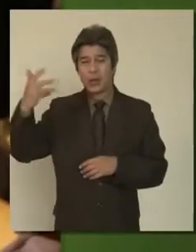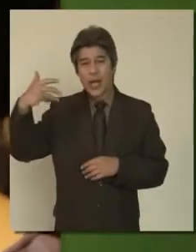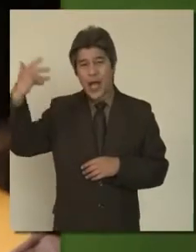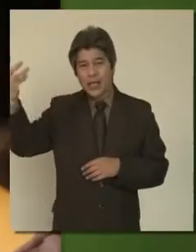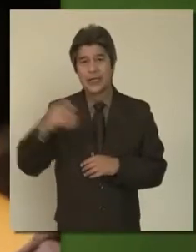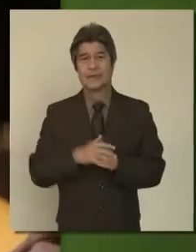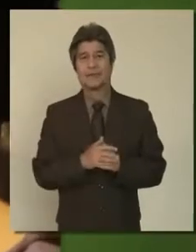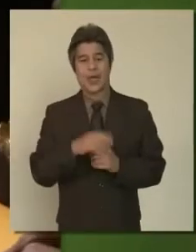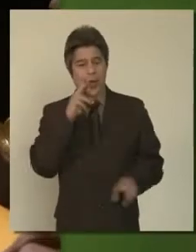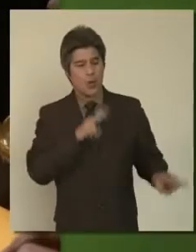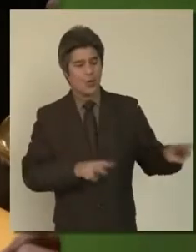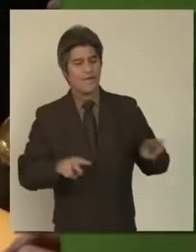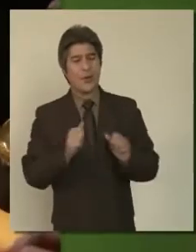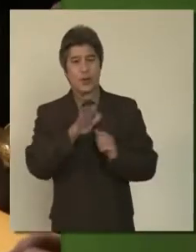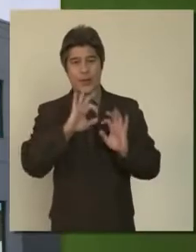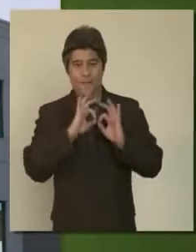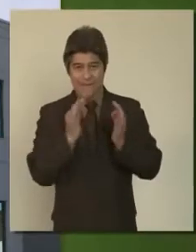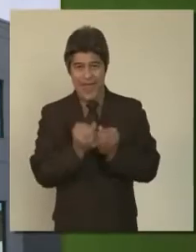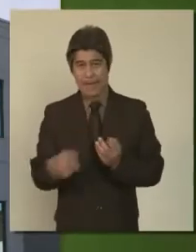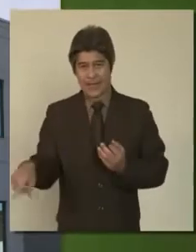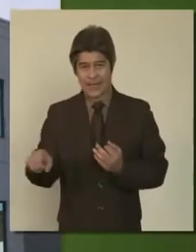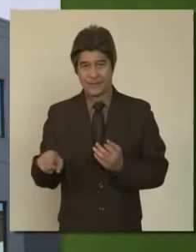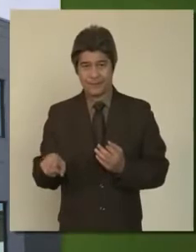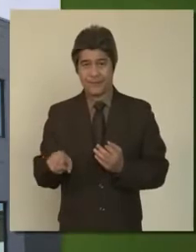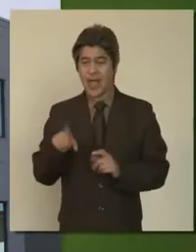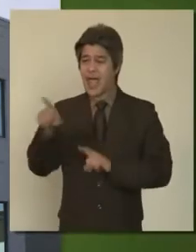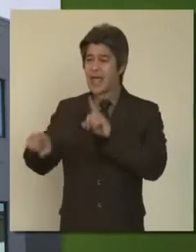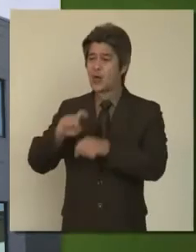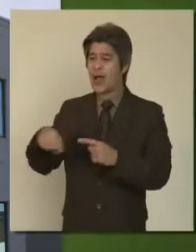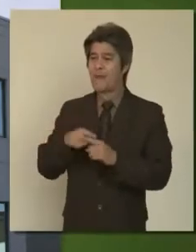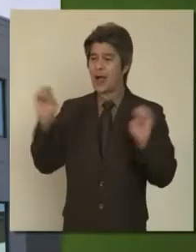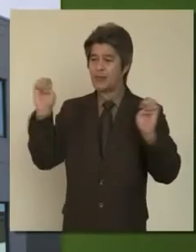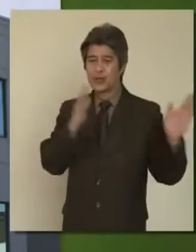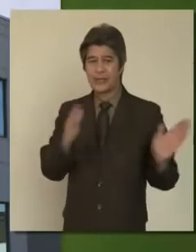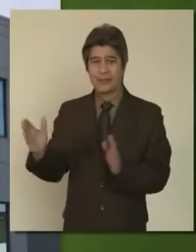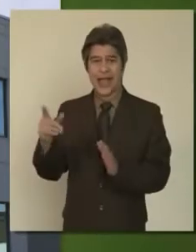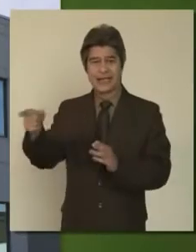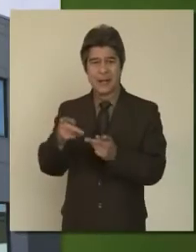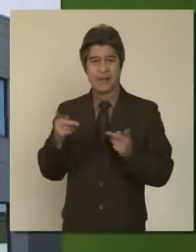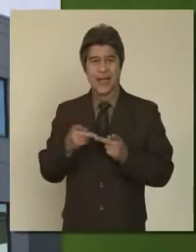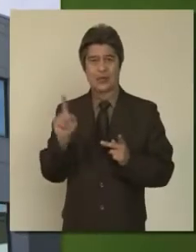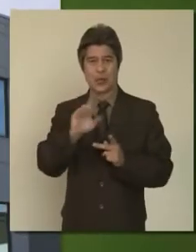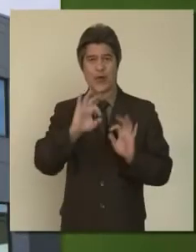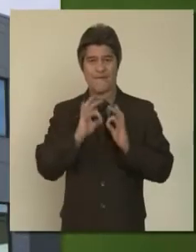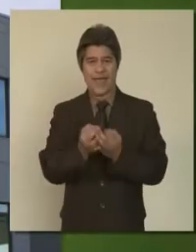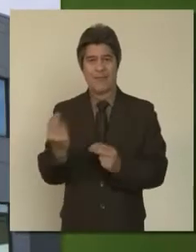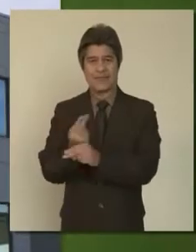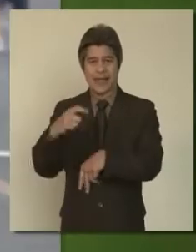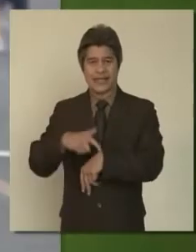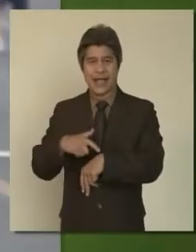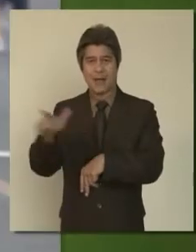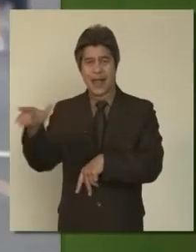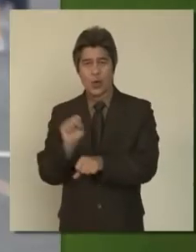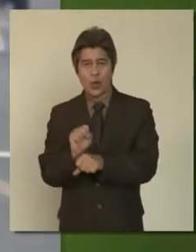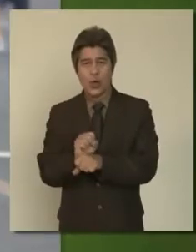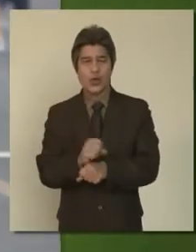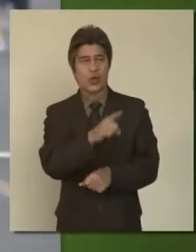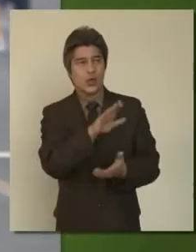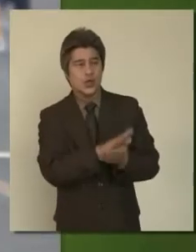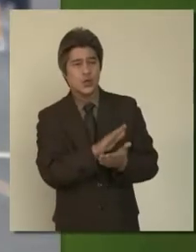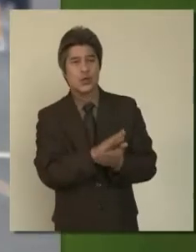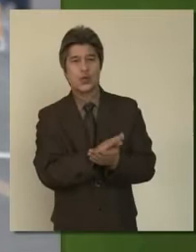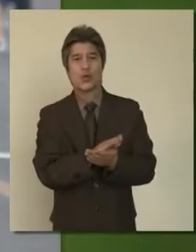review it with your family. Inquire about emergency plans at places where your family spends time, like work, school,